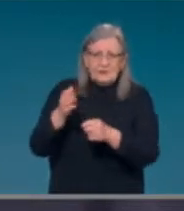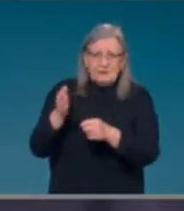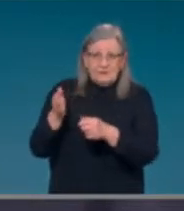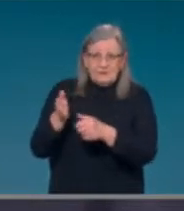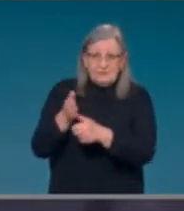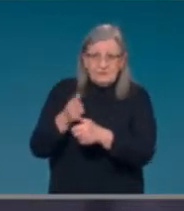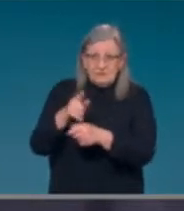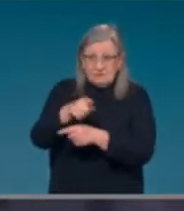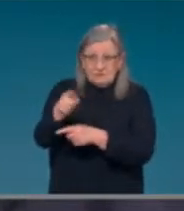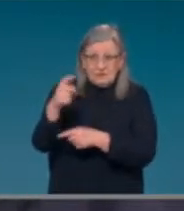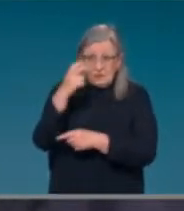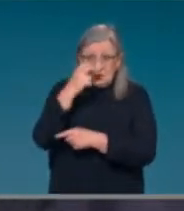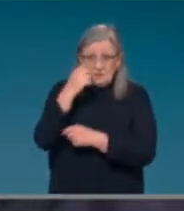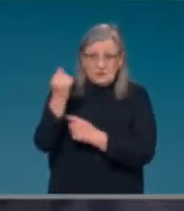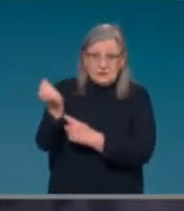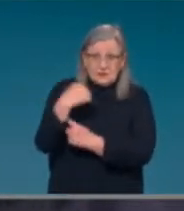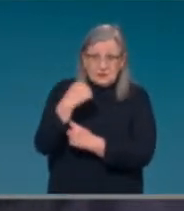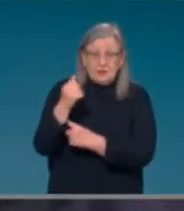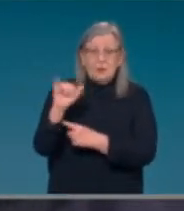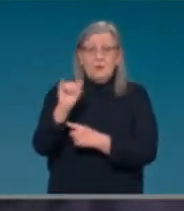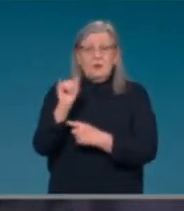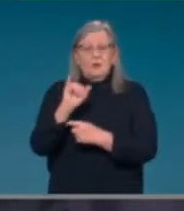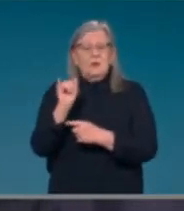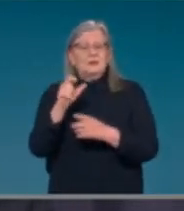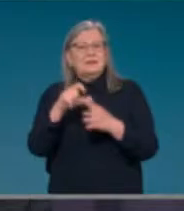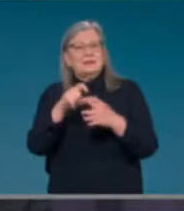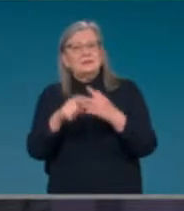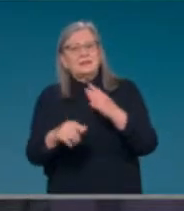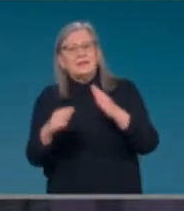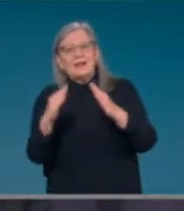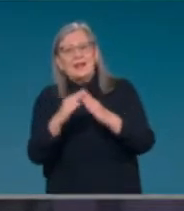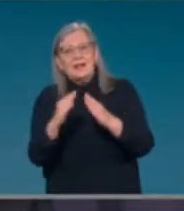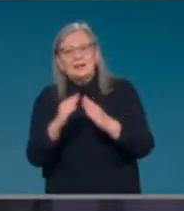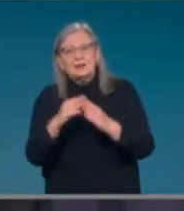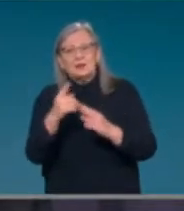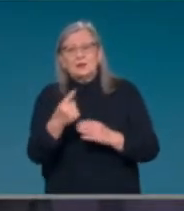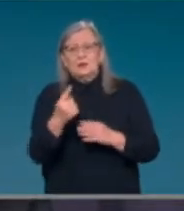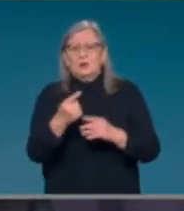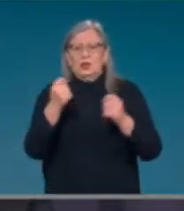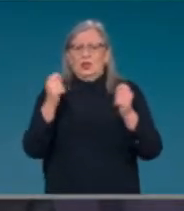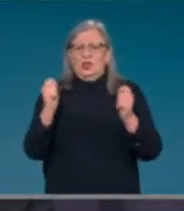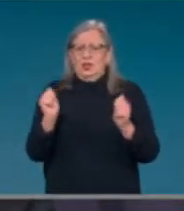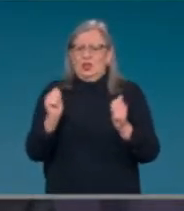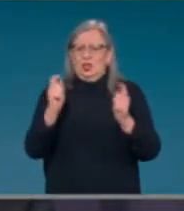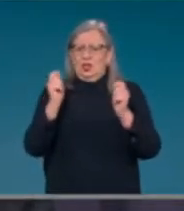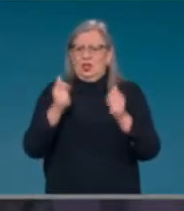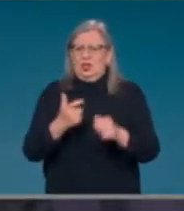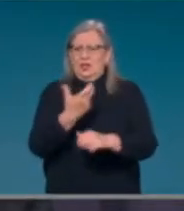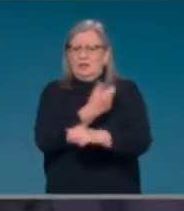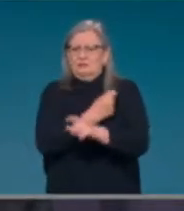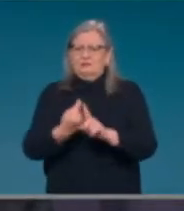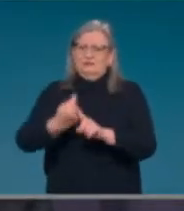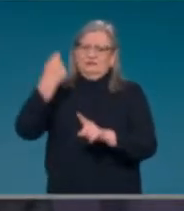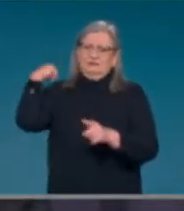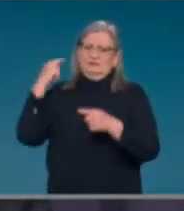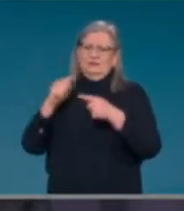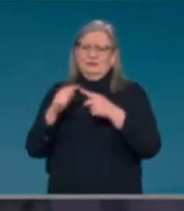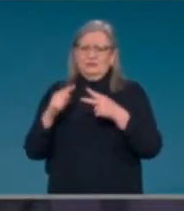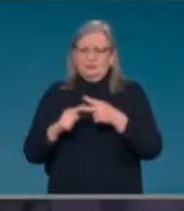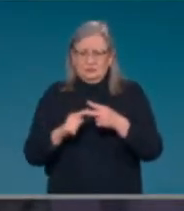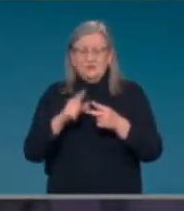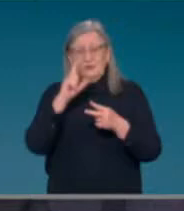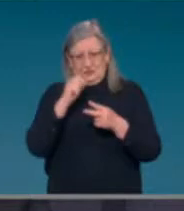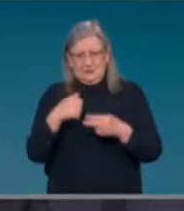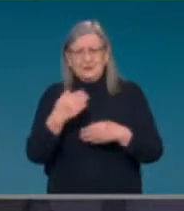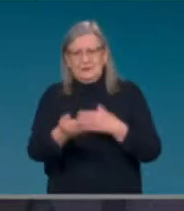those disability residents who had early vaccinations, they're free to proceed, and we're facilitating the arrangement